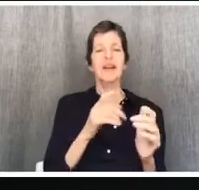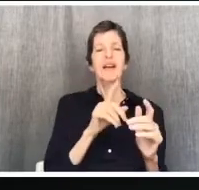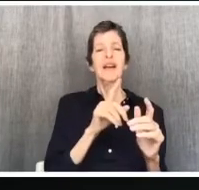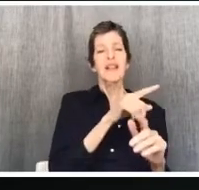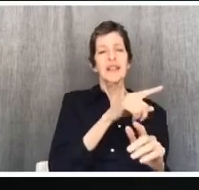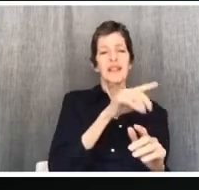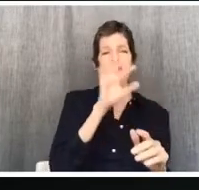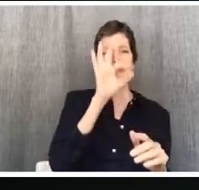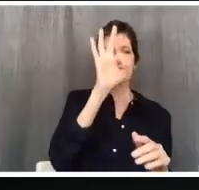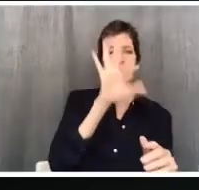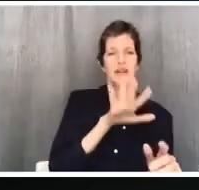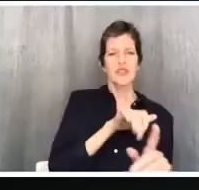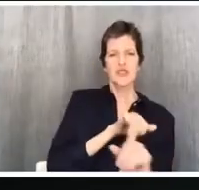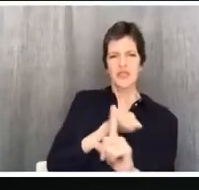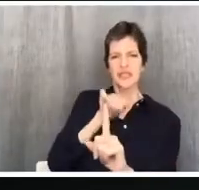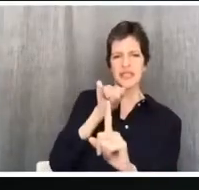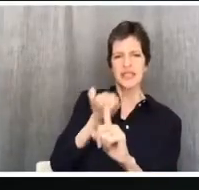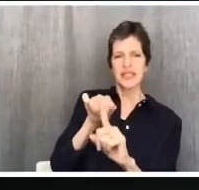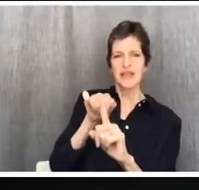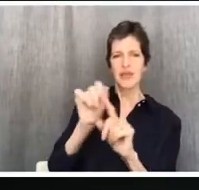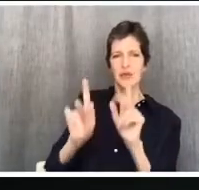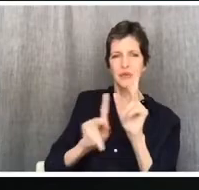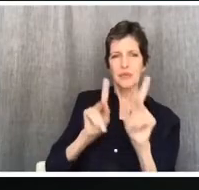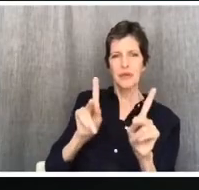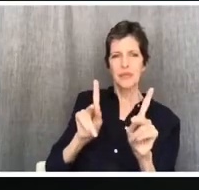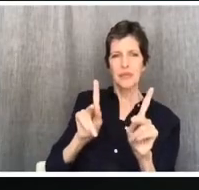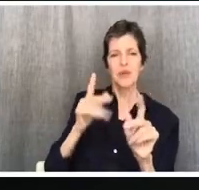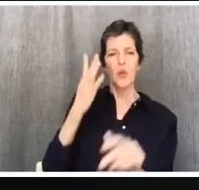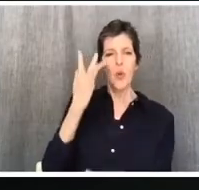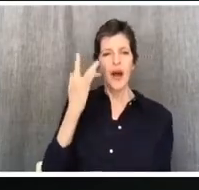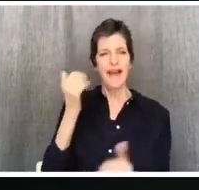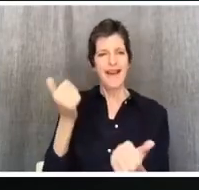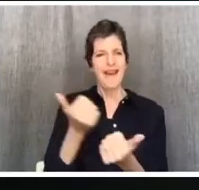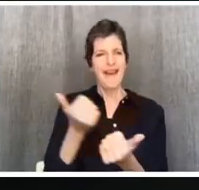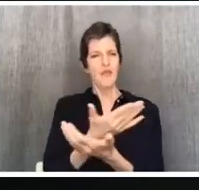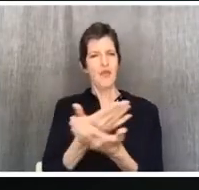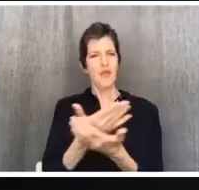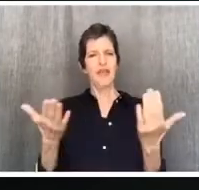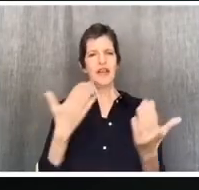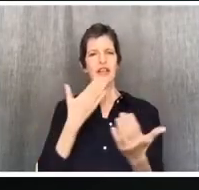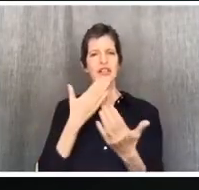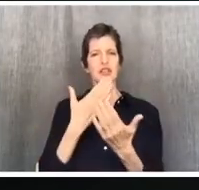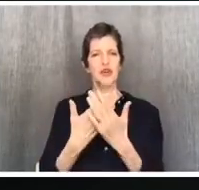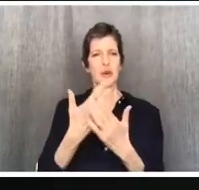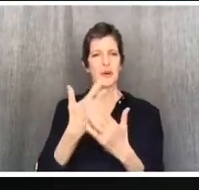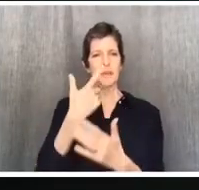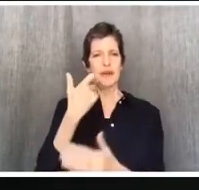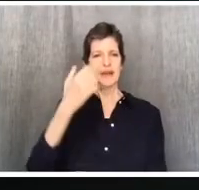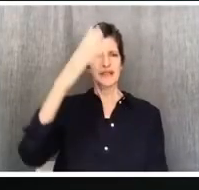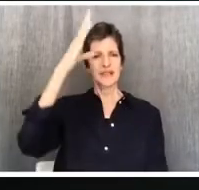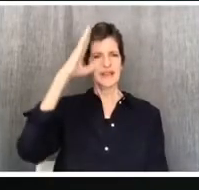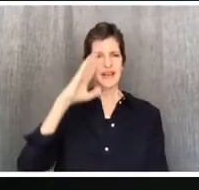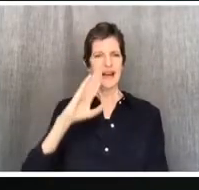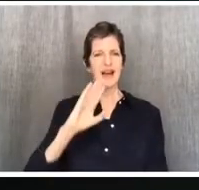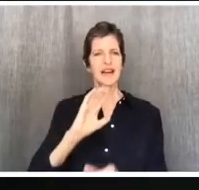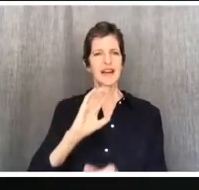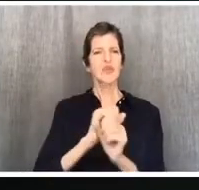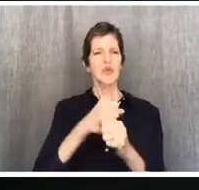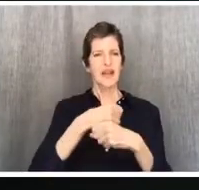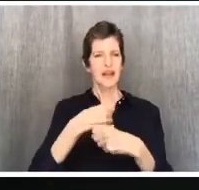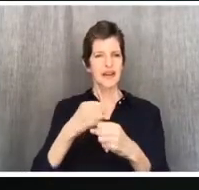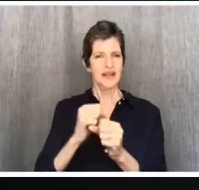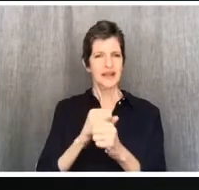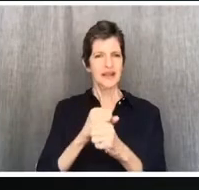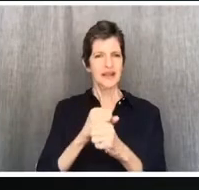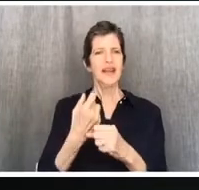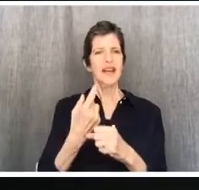everything created by God is good. And nothing is to be rejected if it is received with thanksgiving, for it is made holy